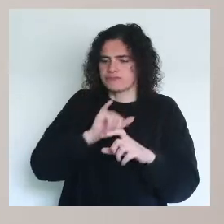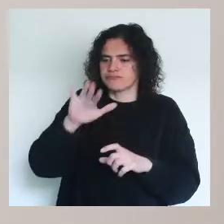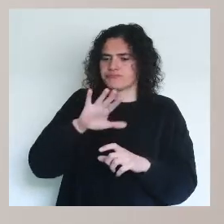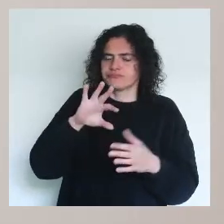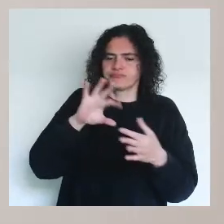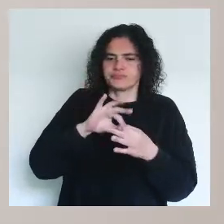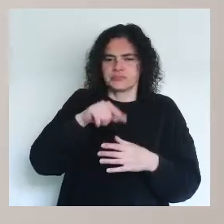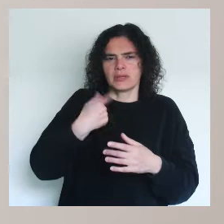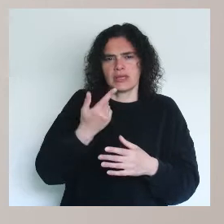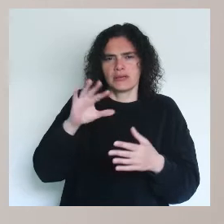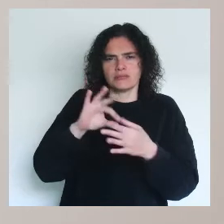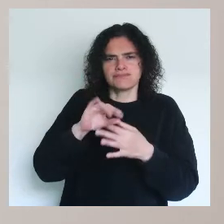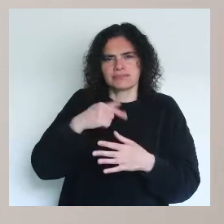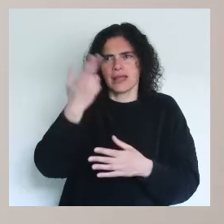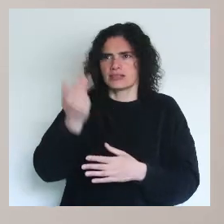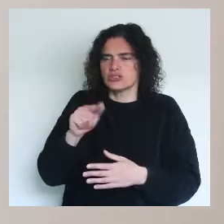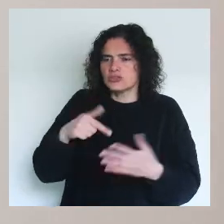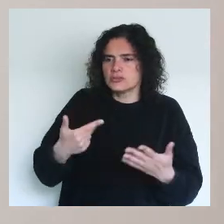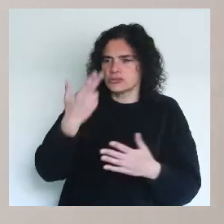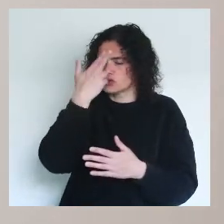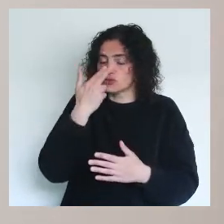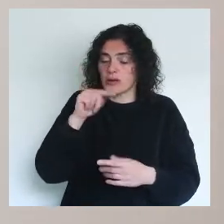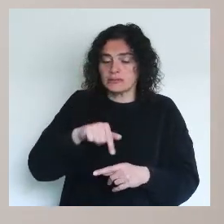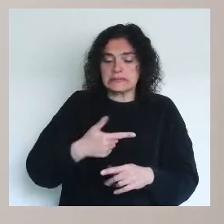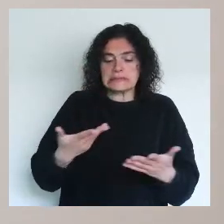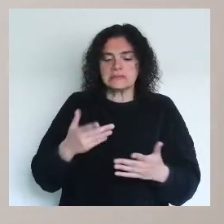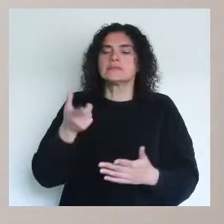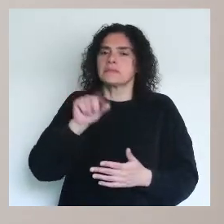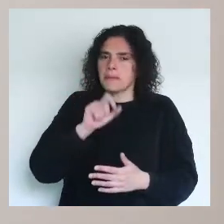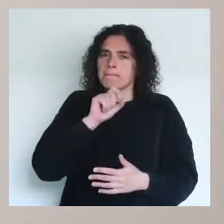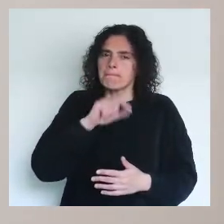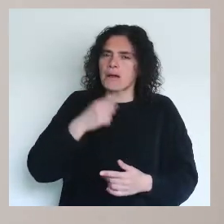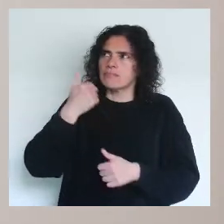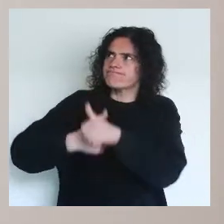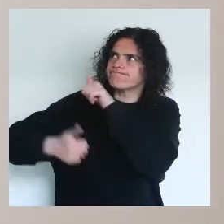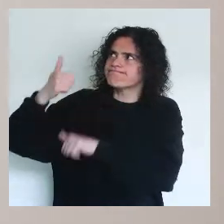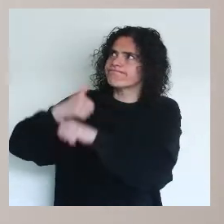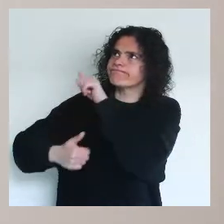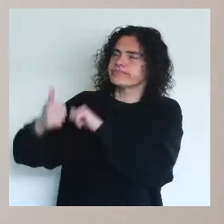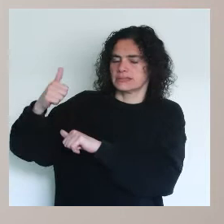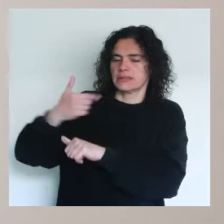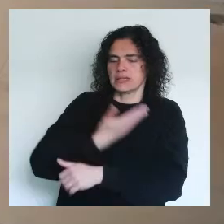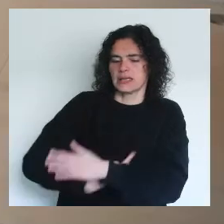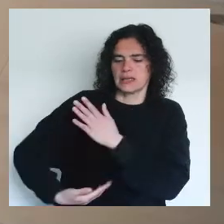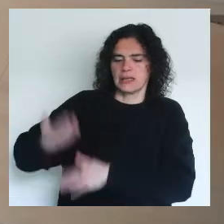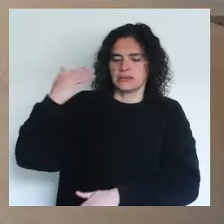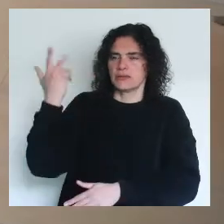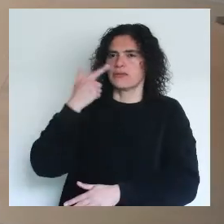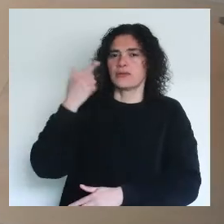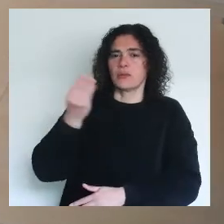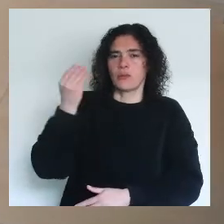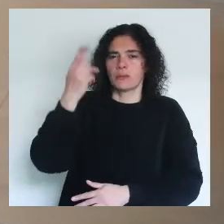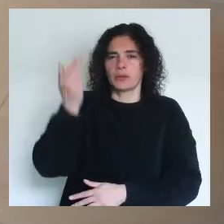forest of signs, the forest of image that comes from art history, that also can send you back to a very classical,